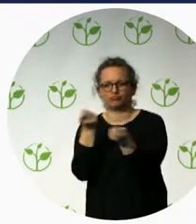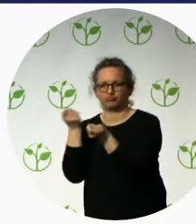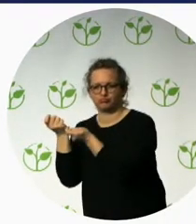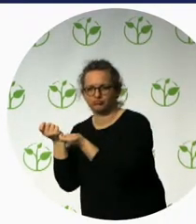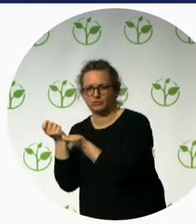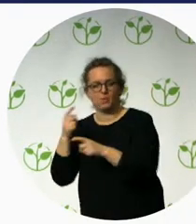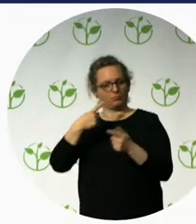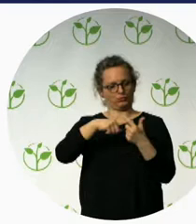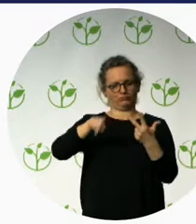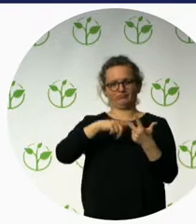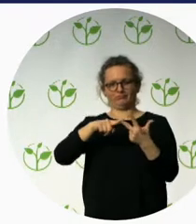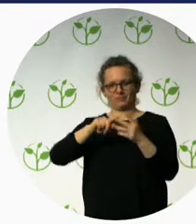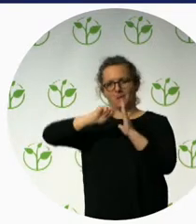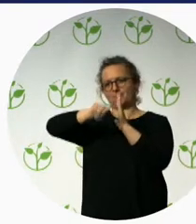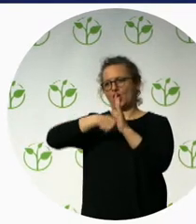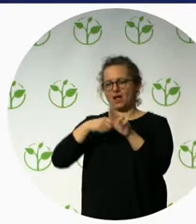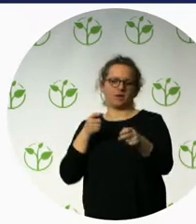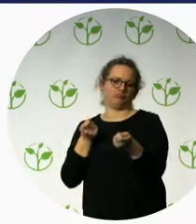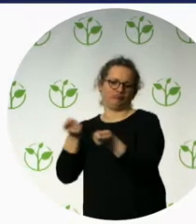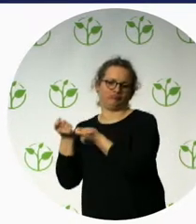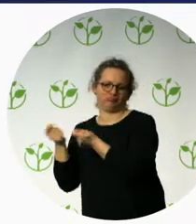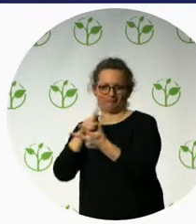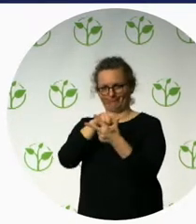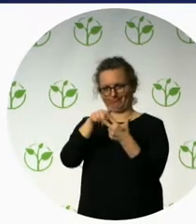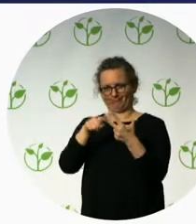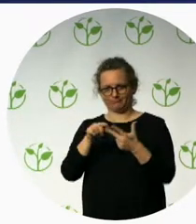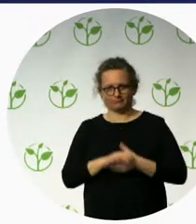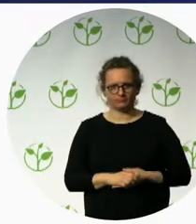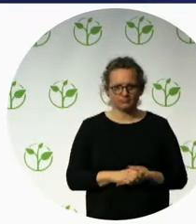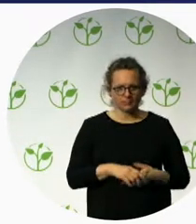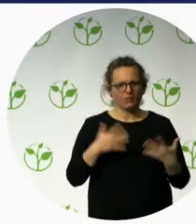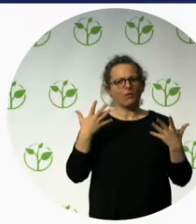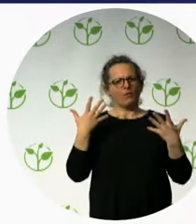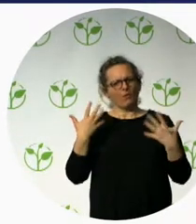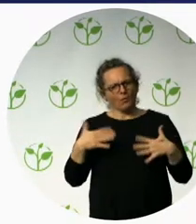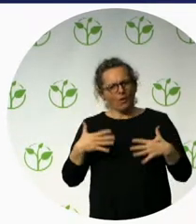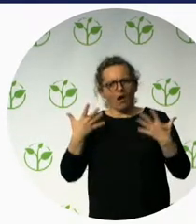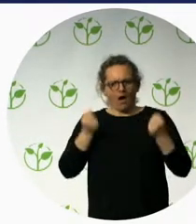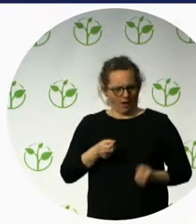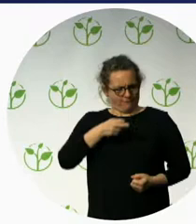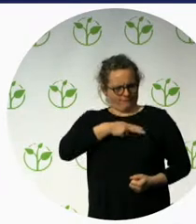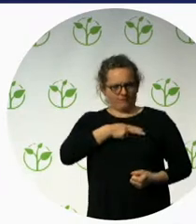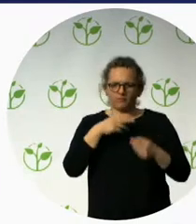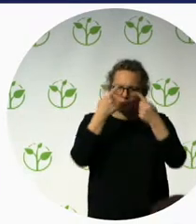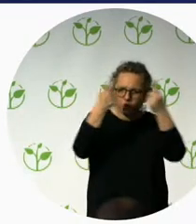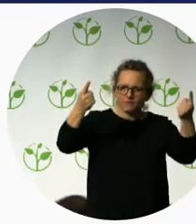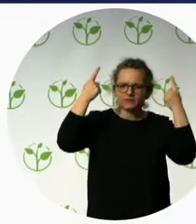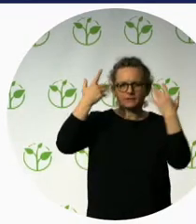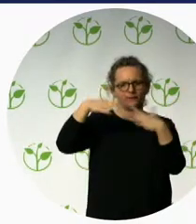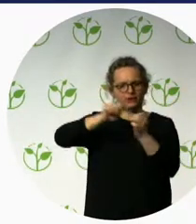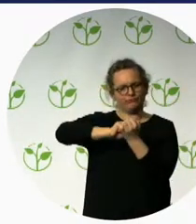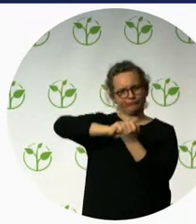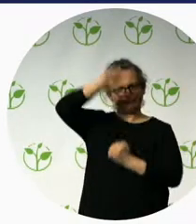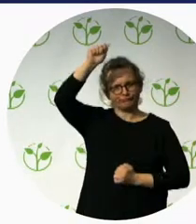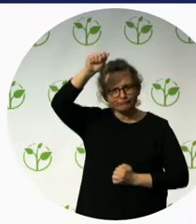He has degrees from the University of Turin and Genoa in business and political science and he's also an